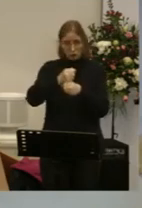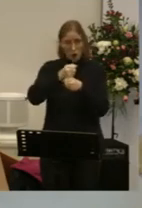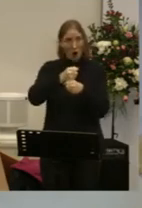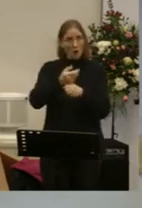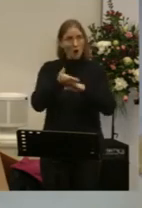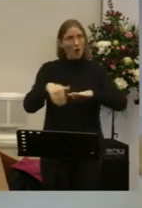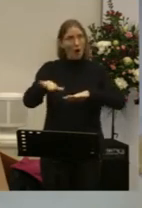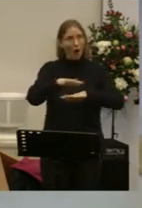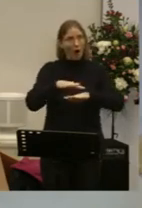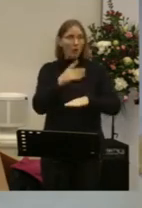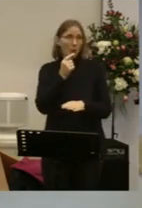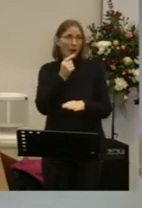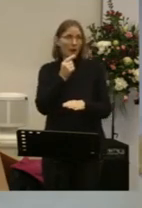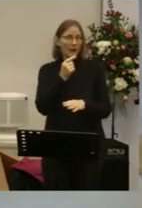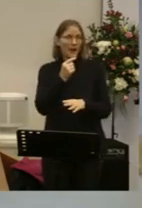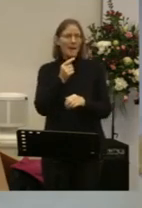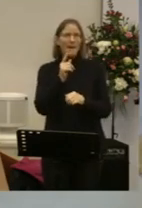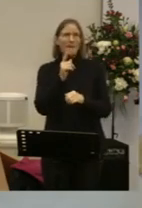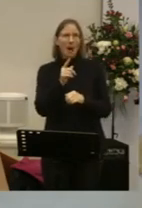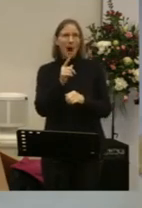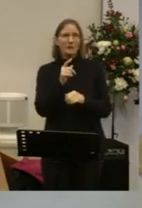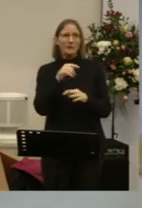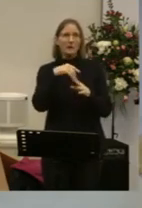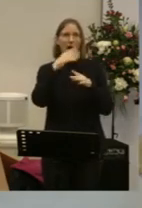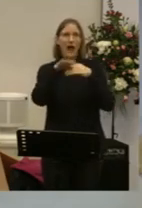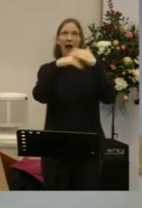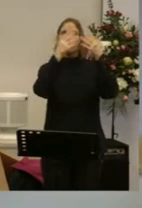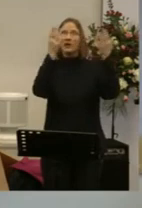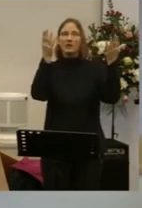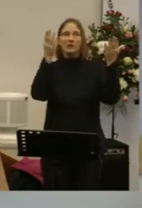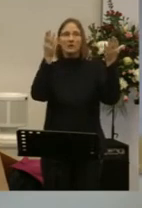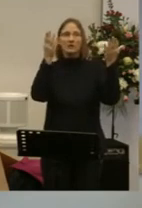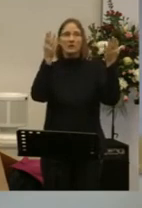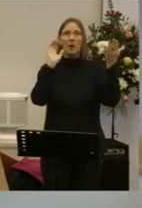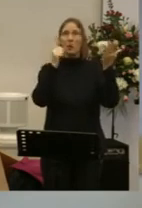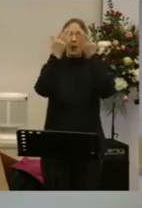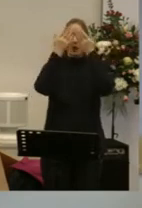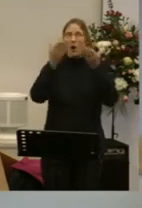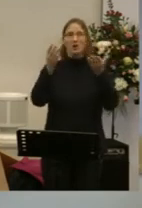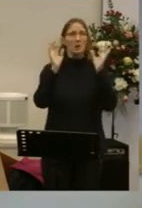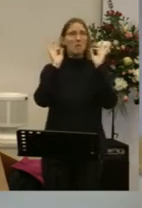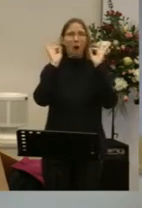when we are in heaven, we'll be worshipping perfectly